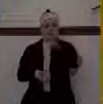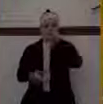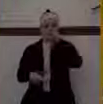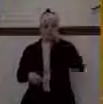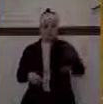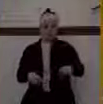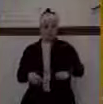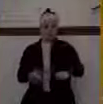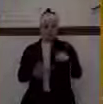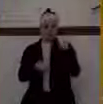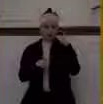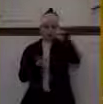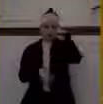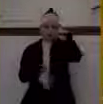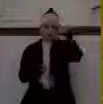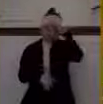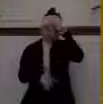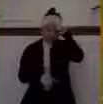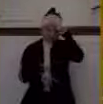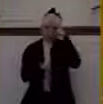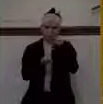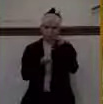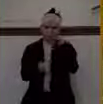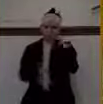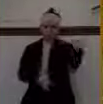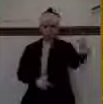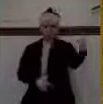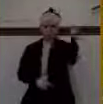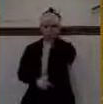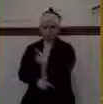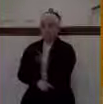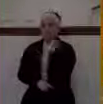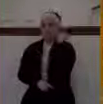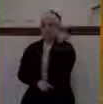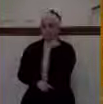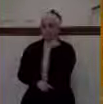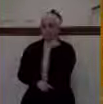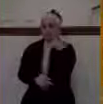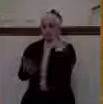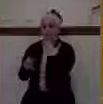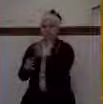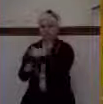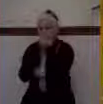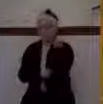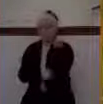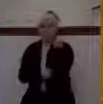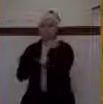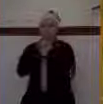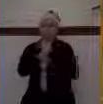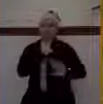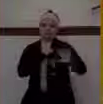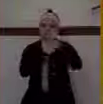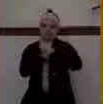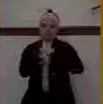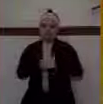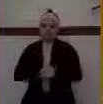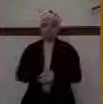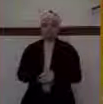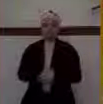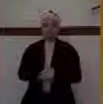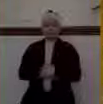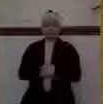against Judah and Israel. And that's kind of ironic because during the reign of Solomon, Solomon was trying to establish